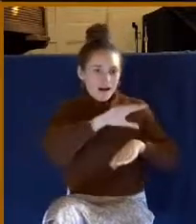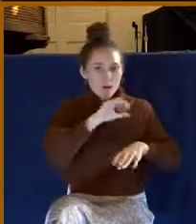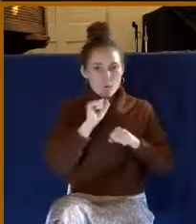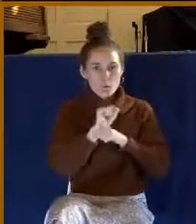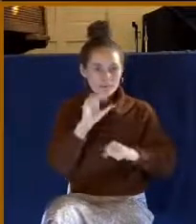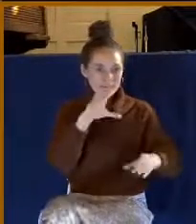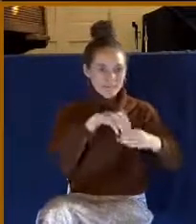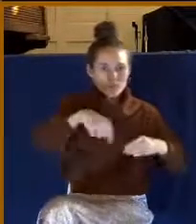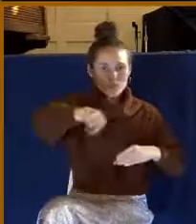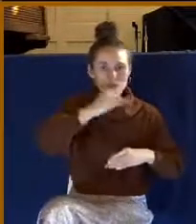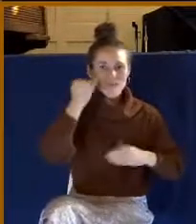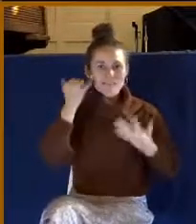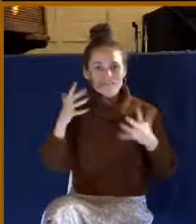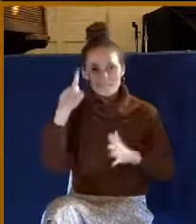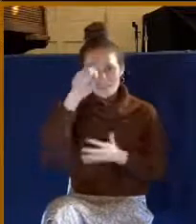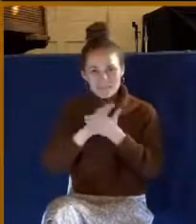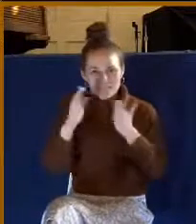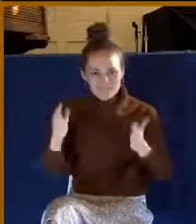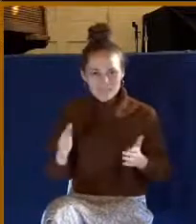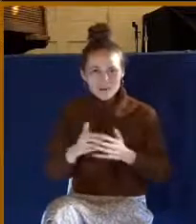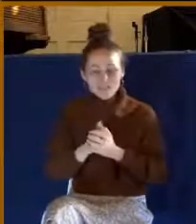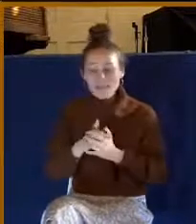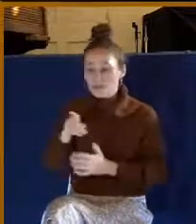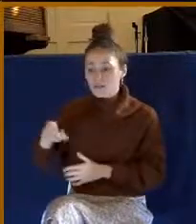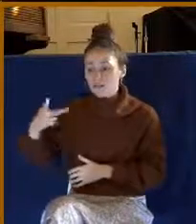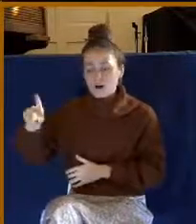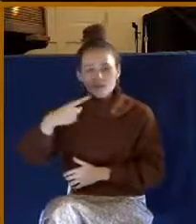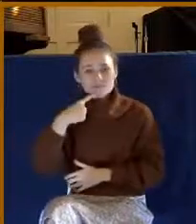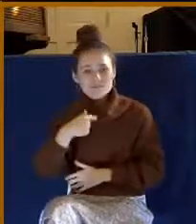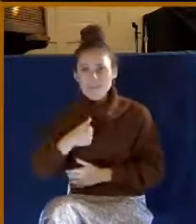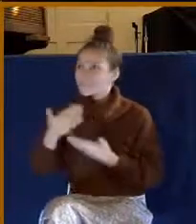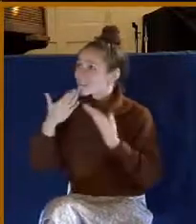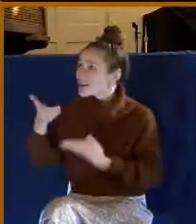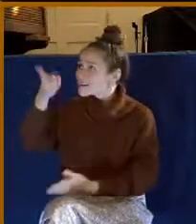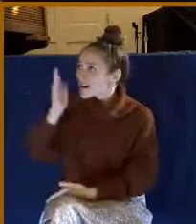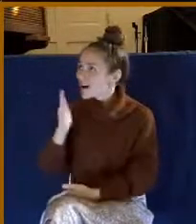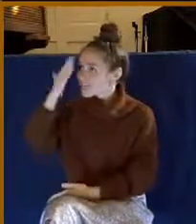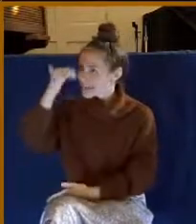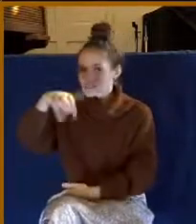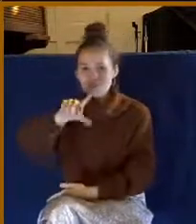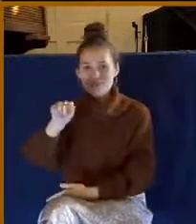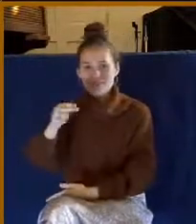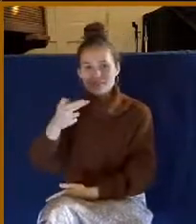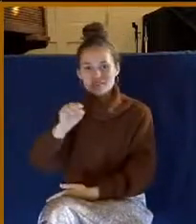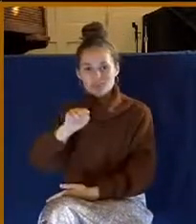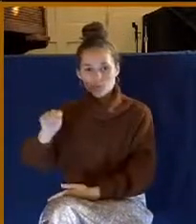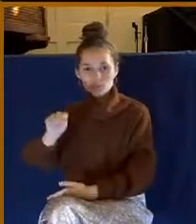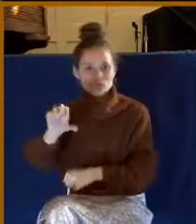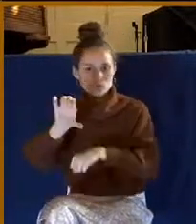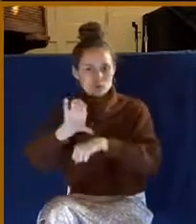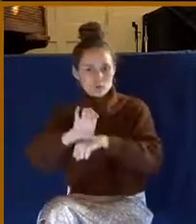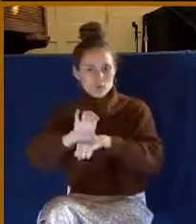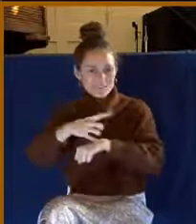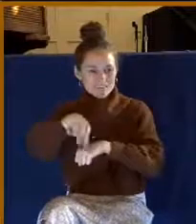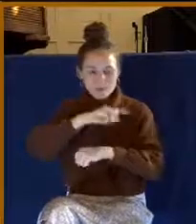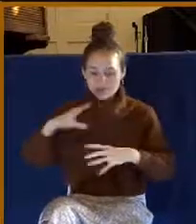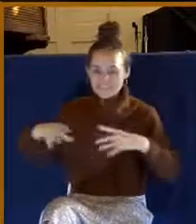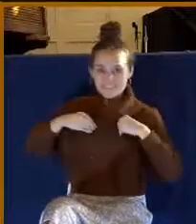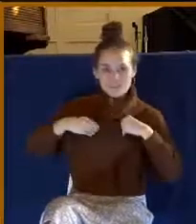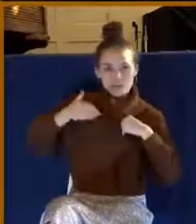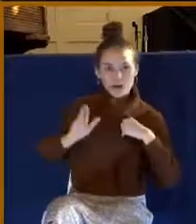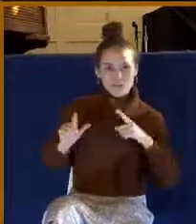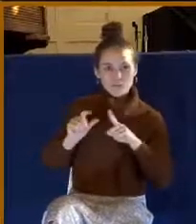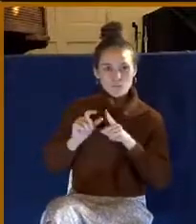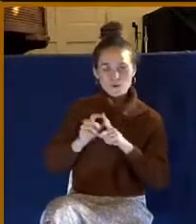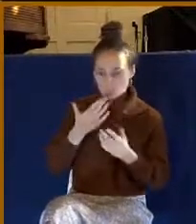give thanks to God, because I know that you received the word of God. He's talking to the church at Thessalonica there. When Paul came, they received the word of